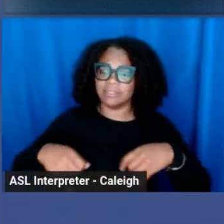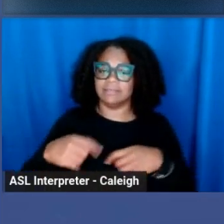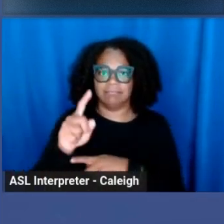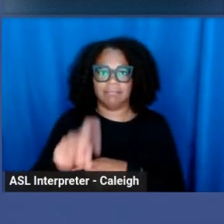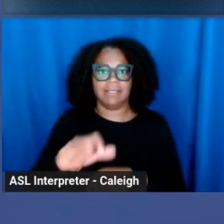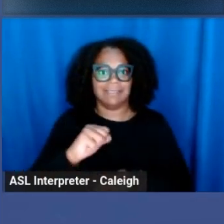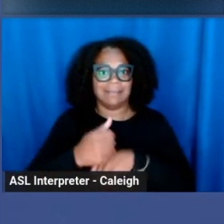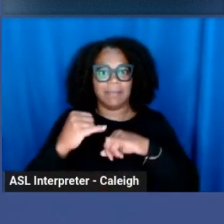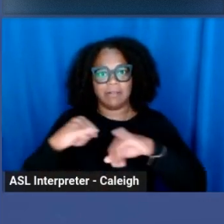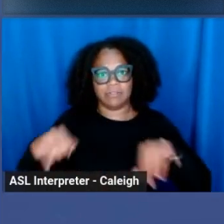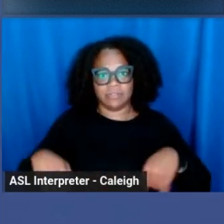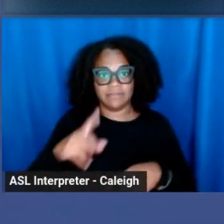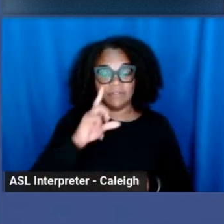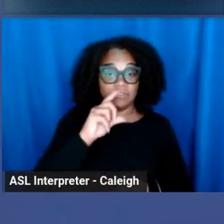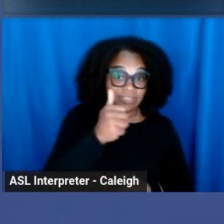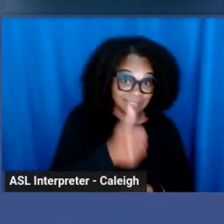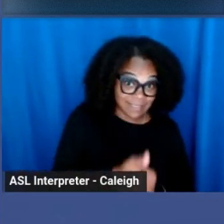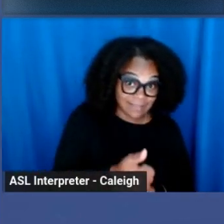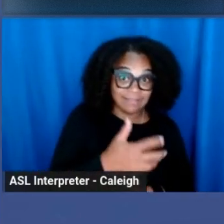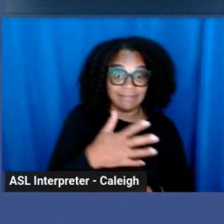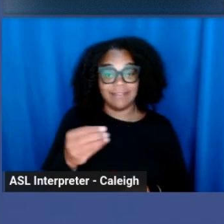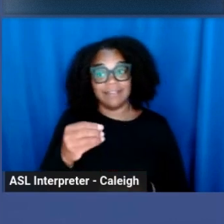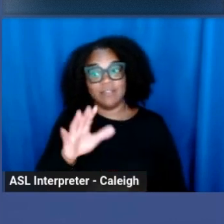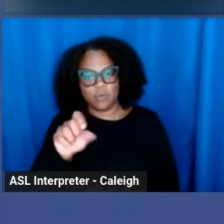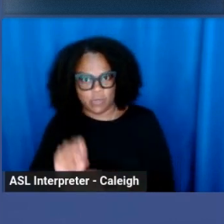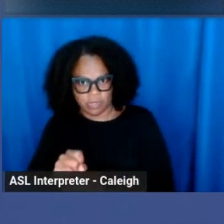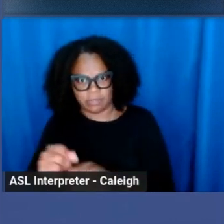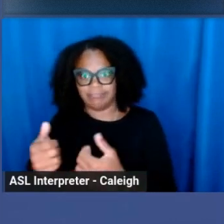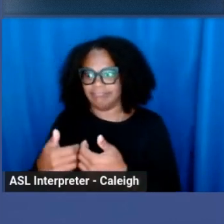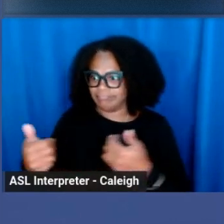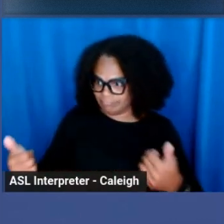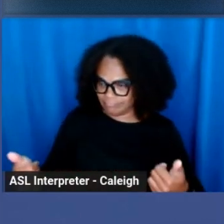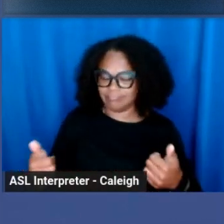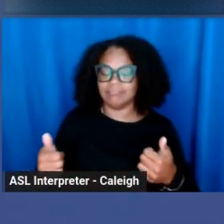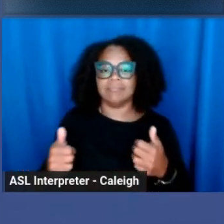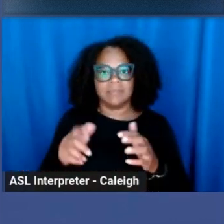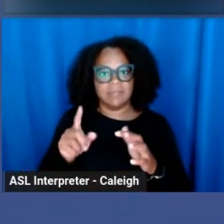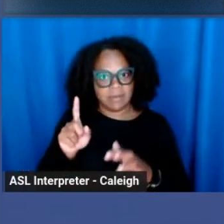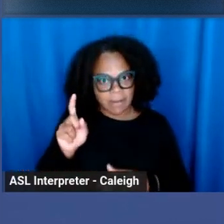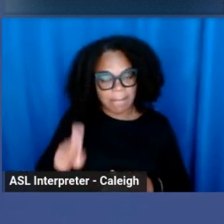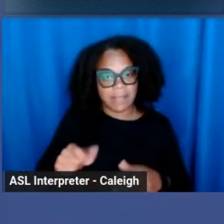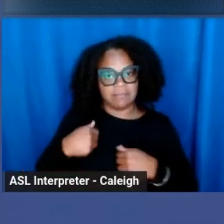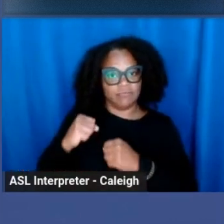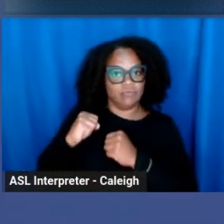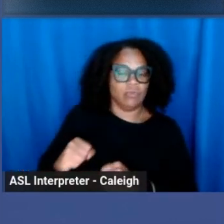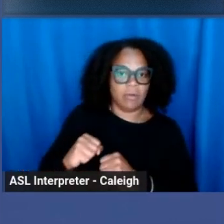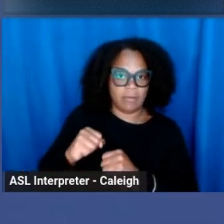boundaries between yourself and your work and keep those boundaries solid.